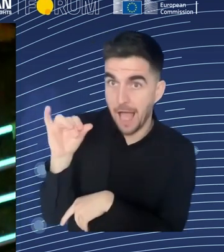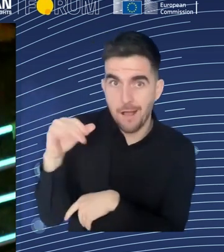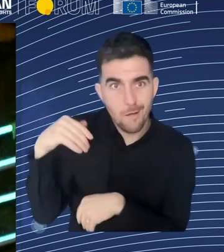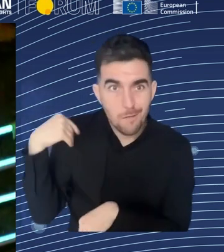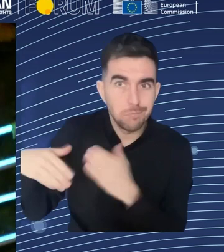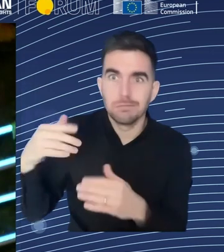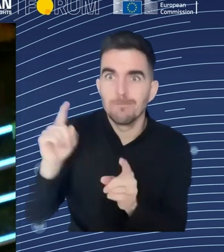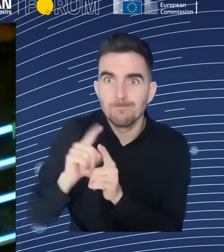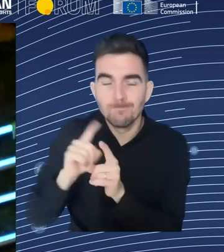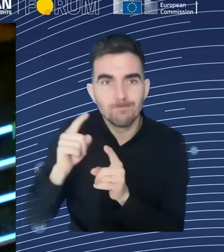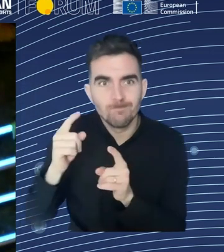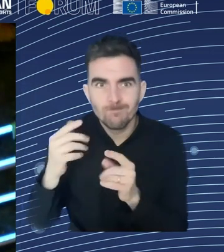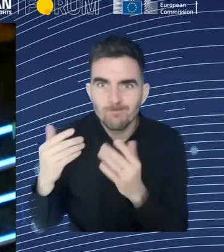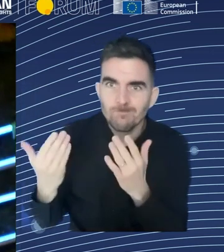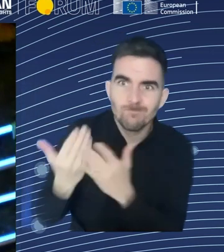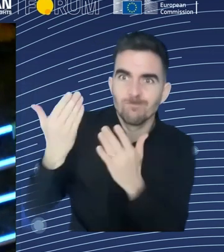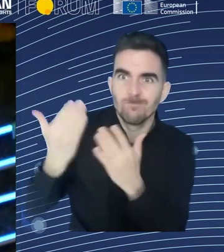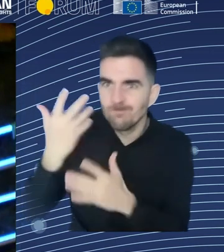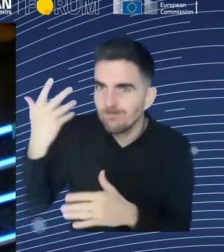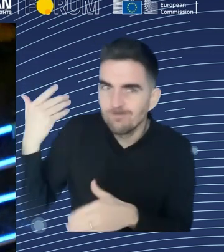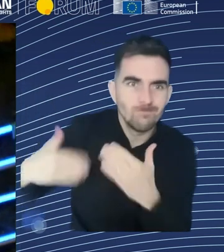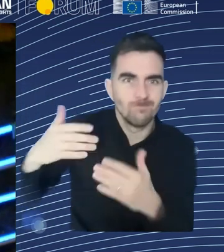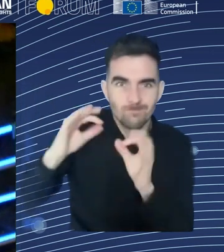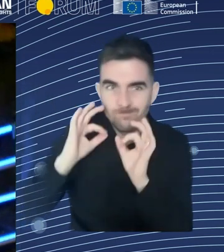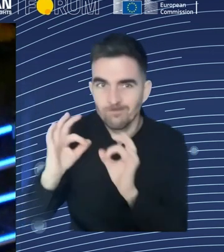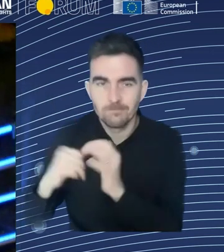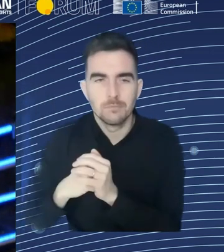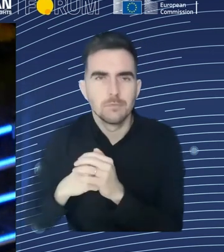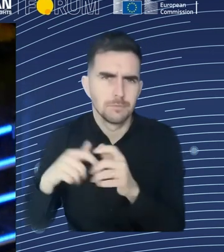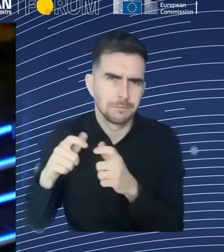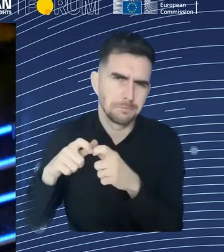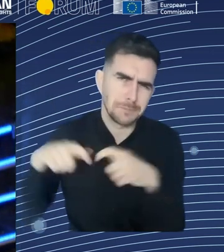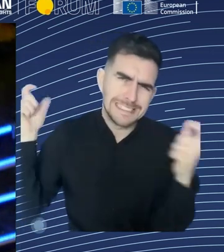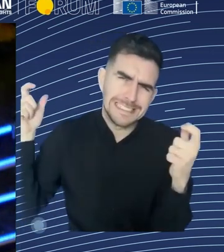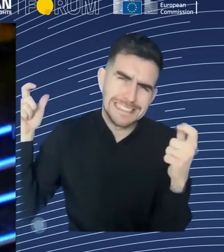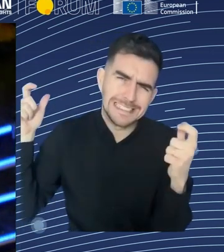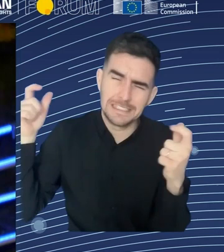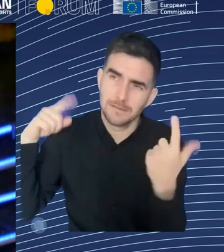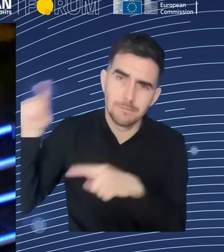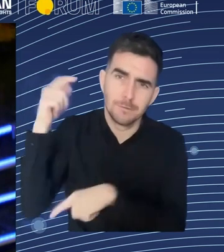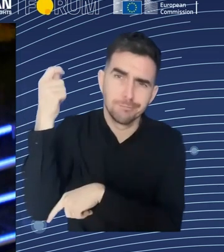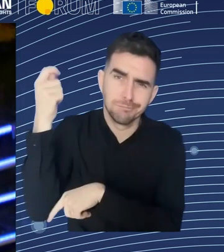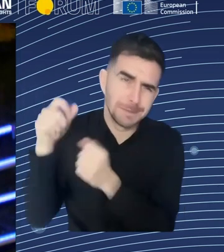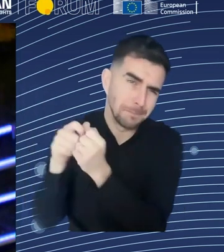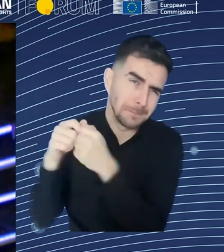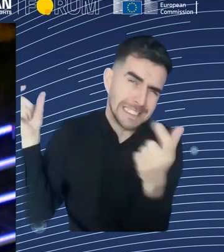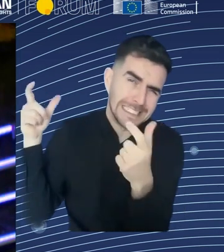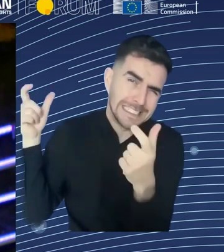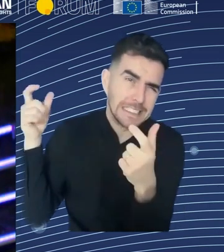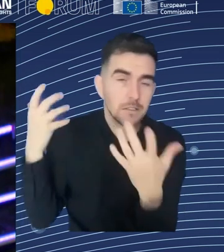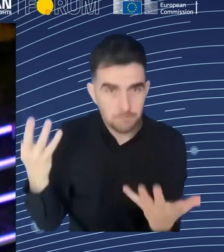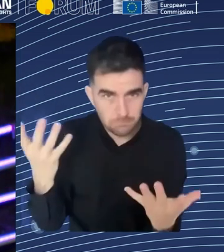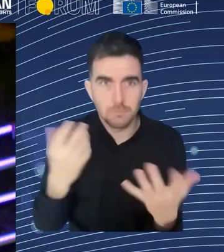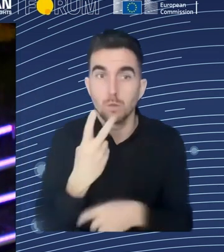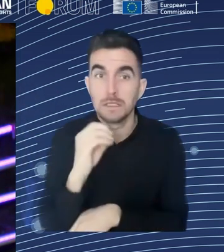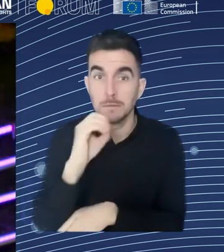across sectors in the economy. And that's very different, for example, from robots, which are typically also being adopted by